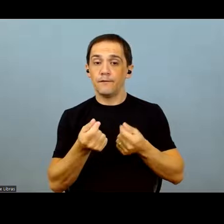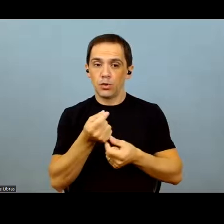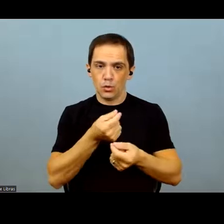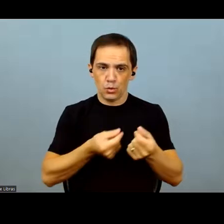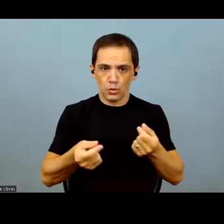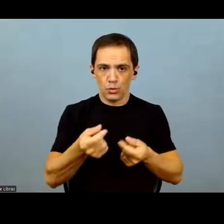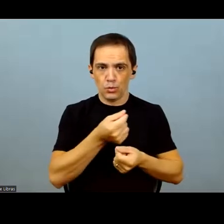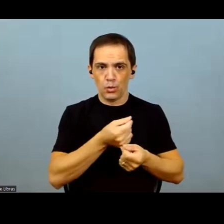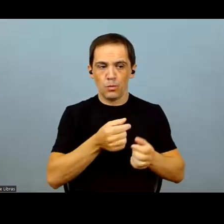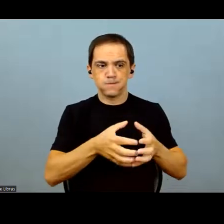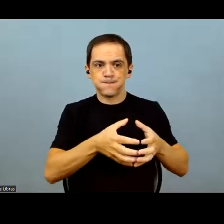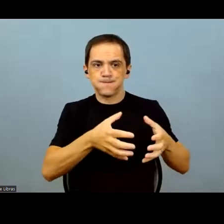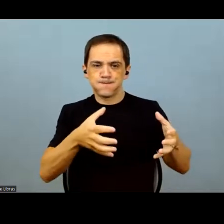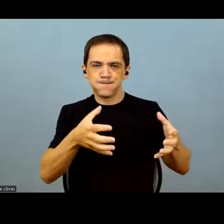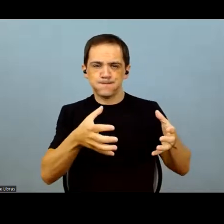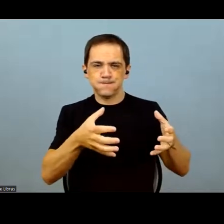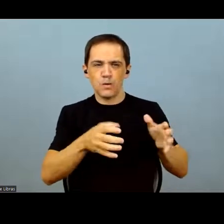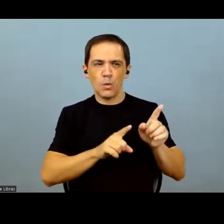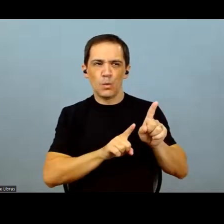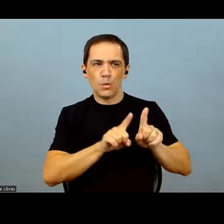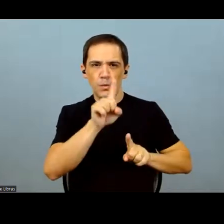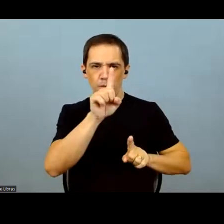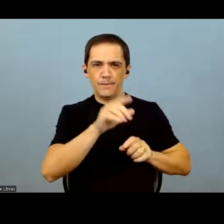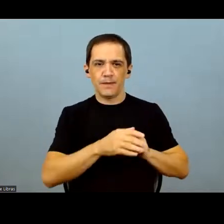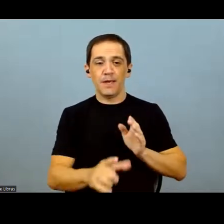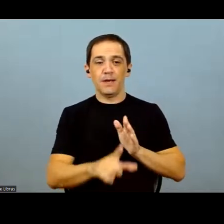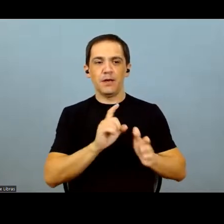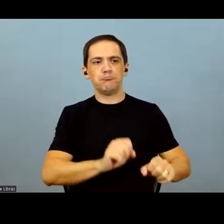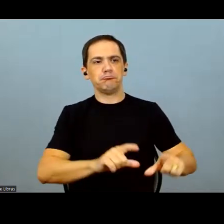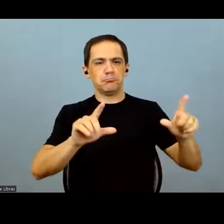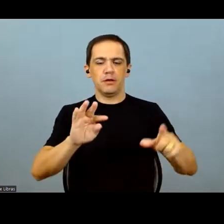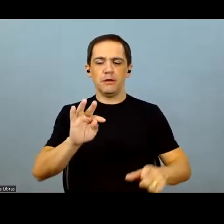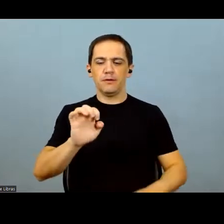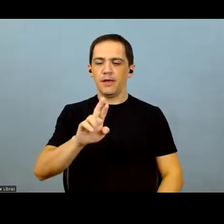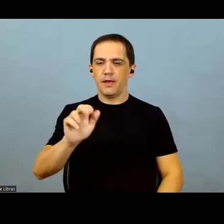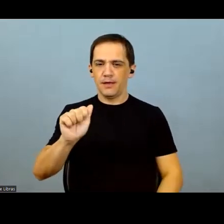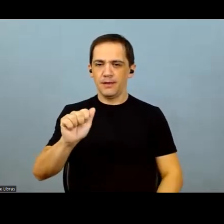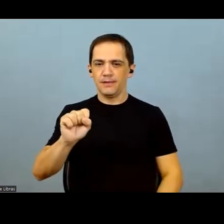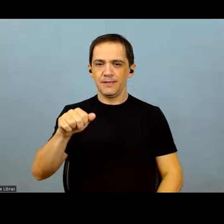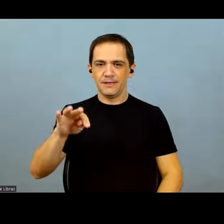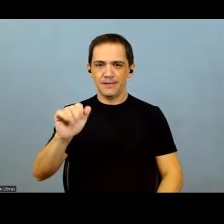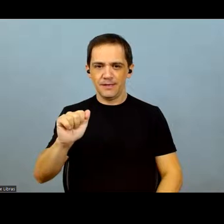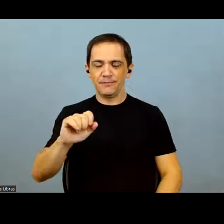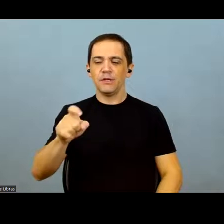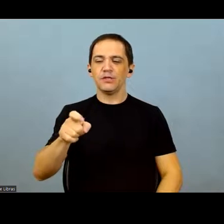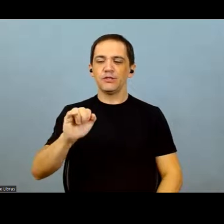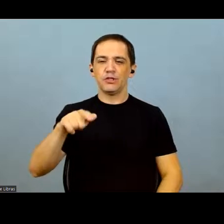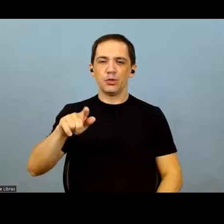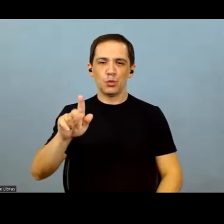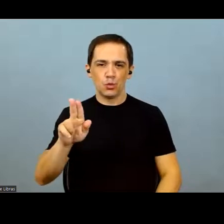year? And as we saw in the results with this single